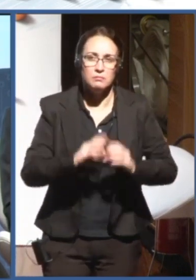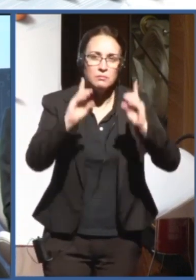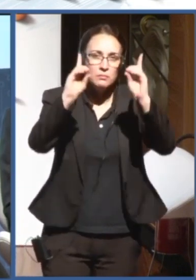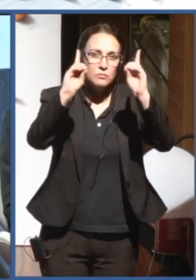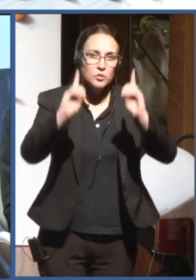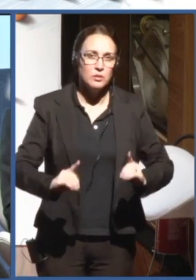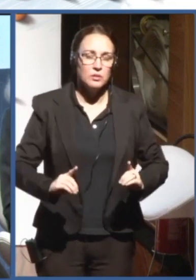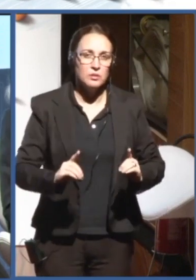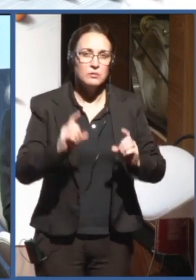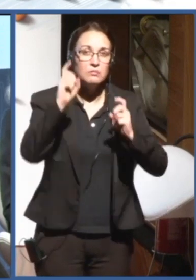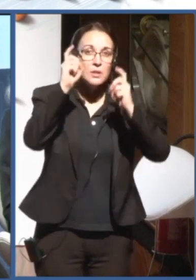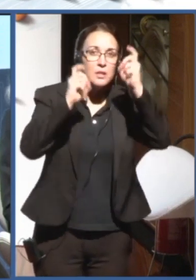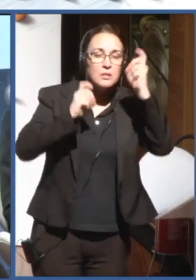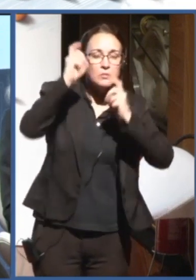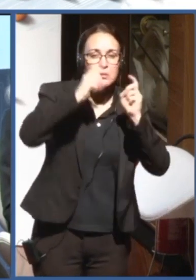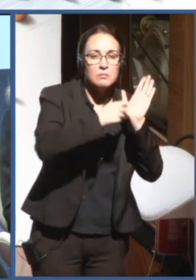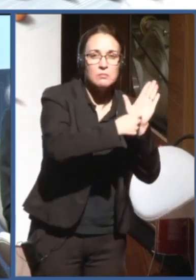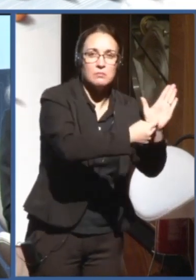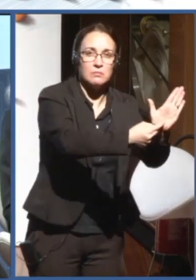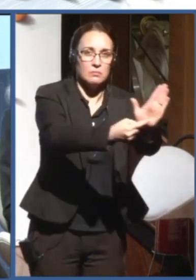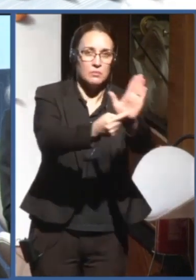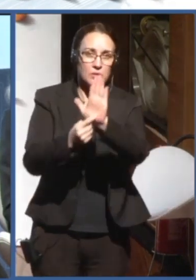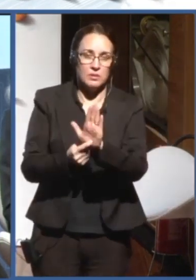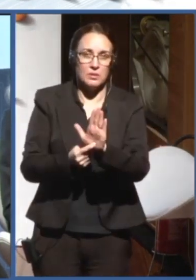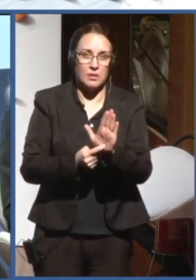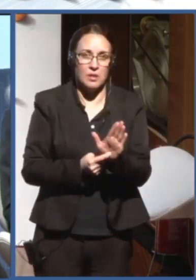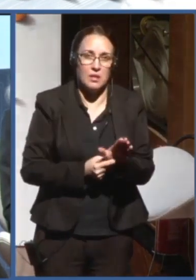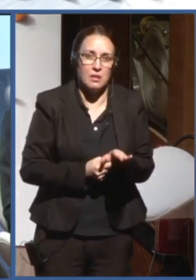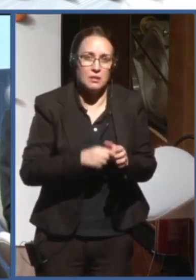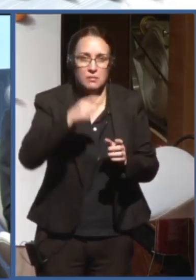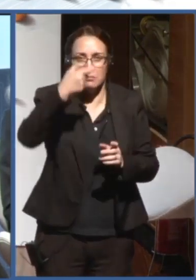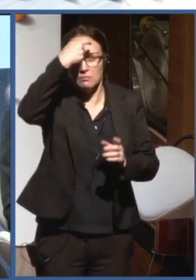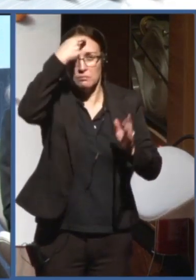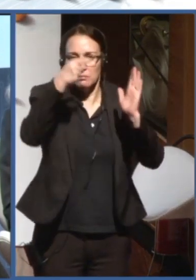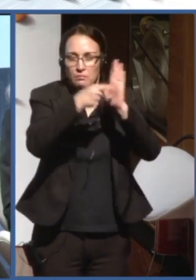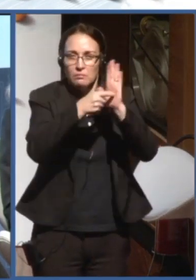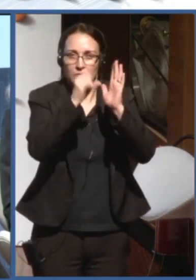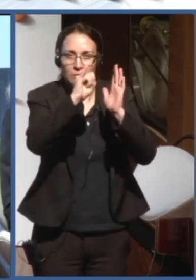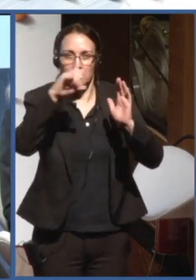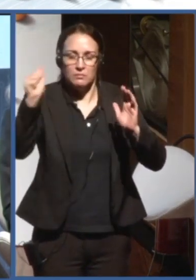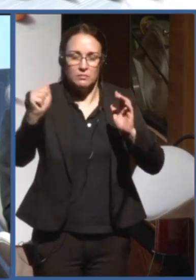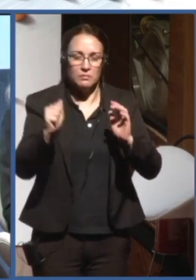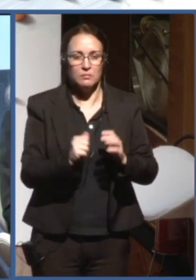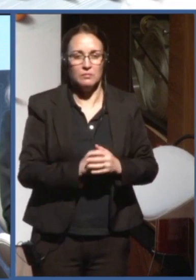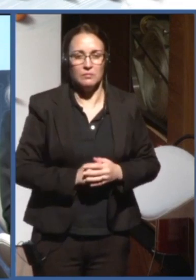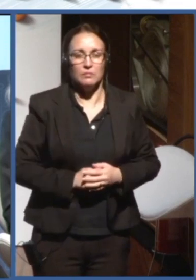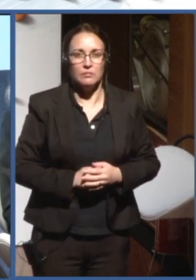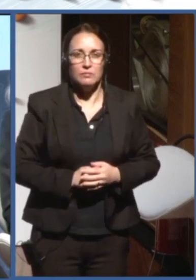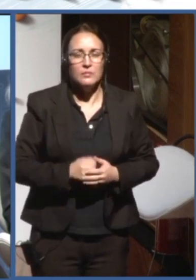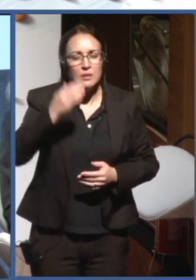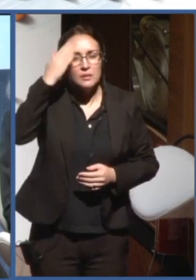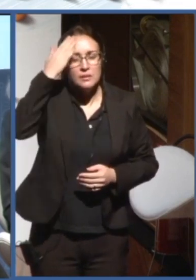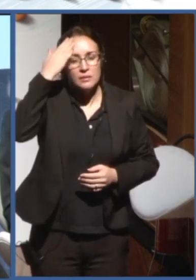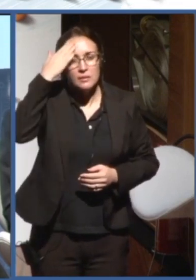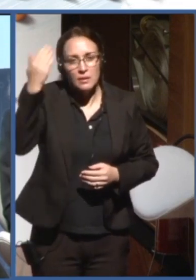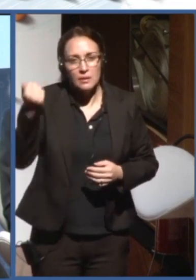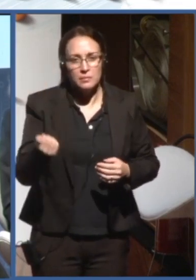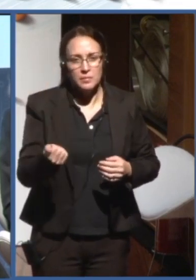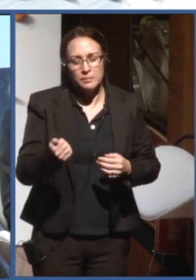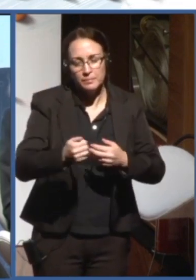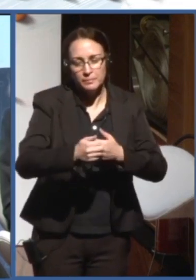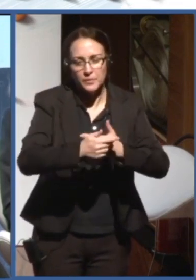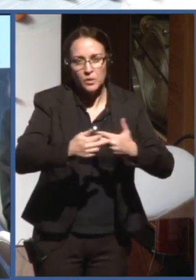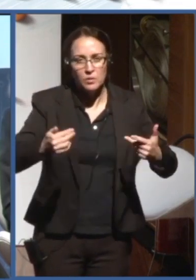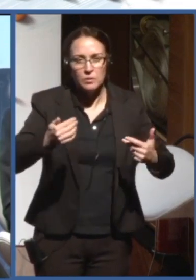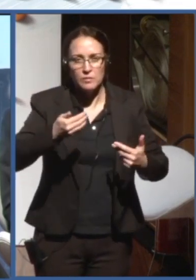recently on AI, and the impact of freedom of opinion and expression. I know we know that the situation is not easy in different countries. How you